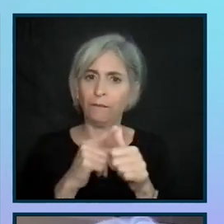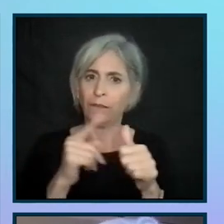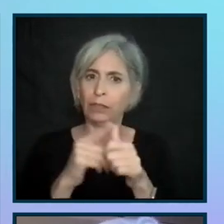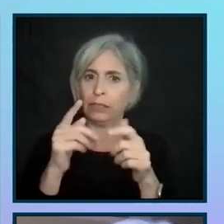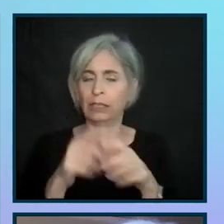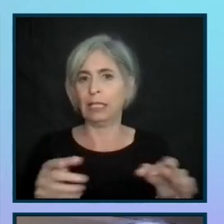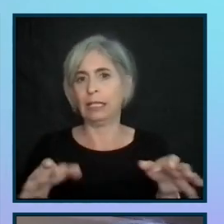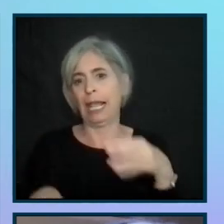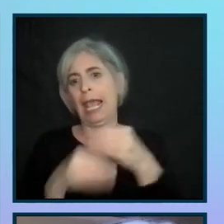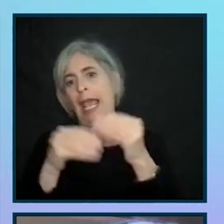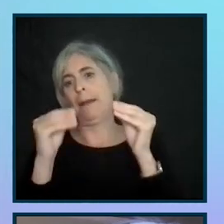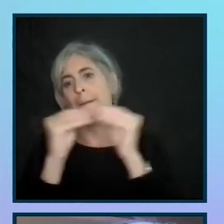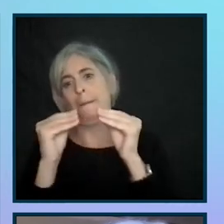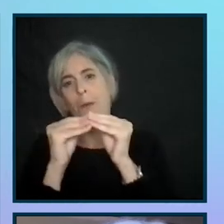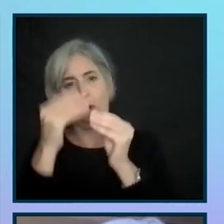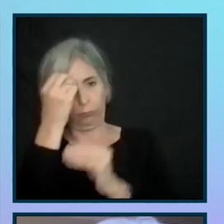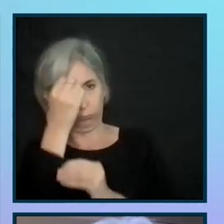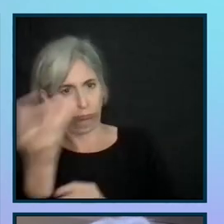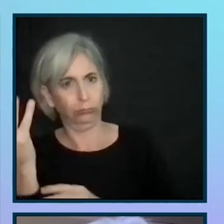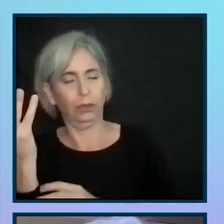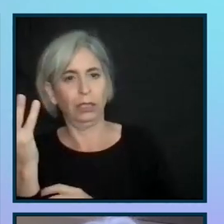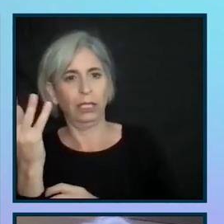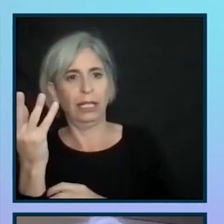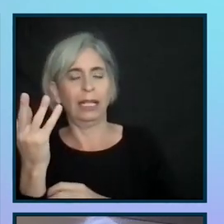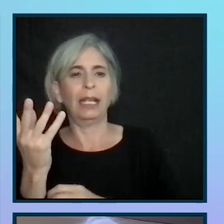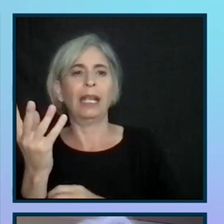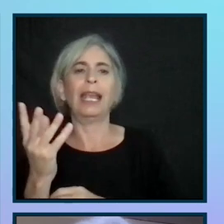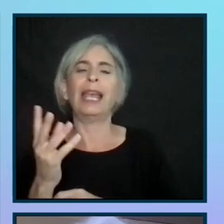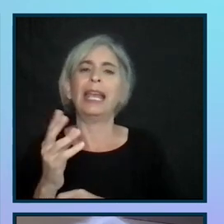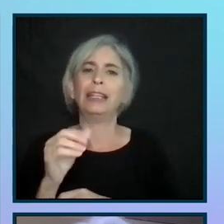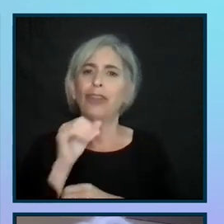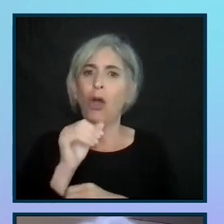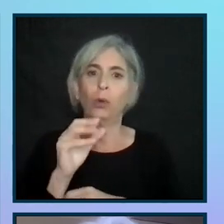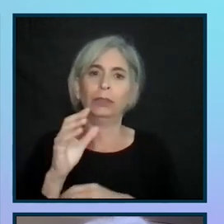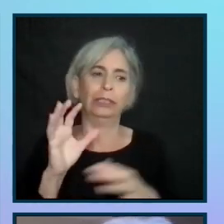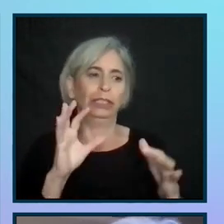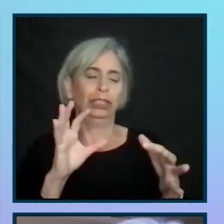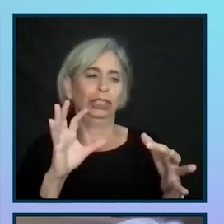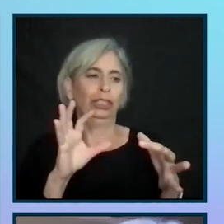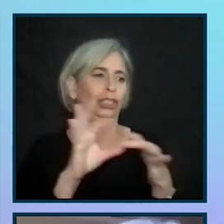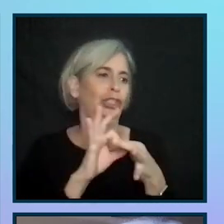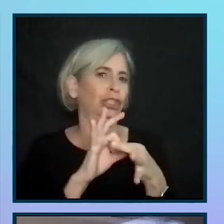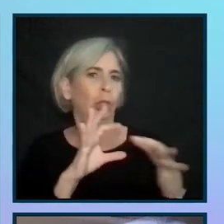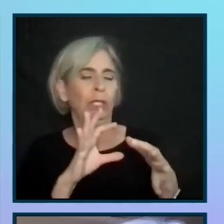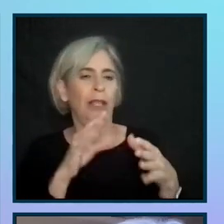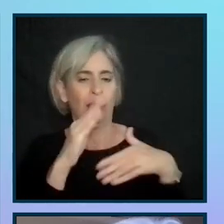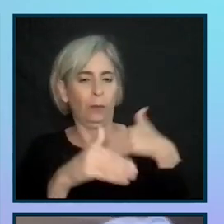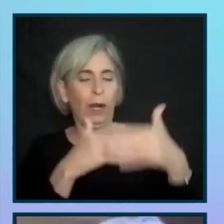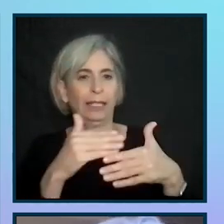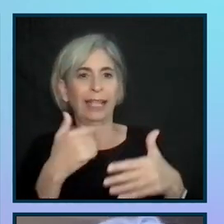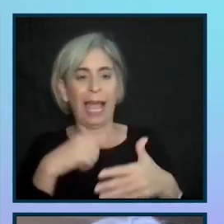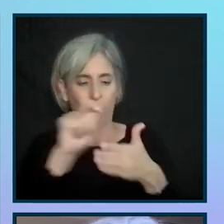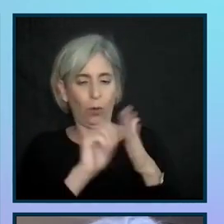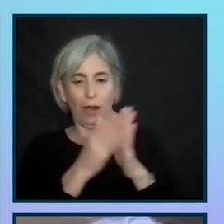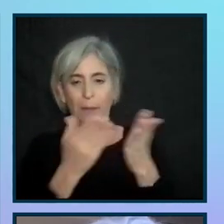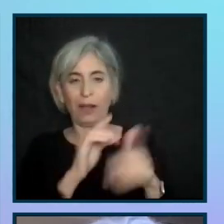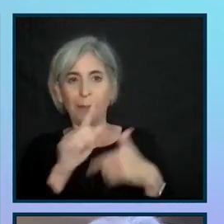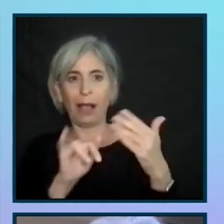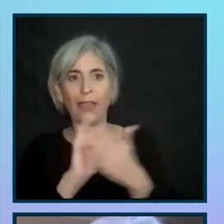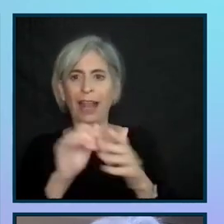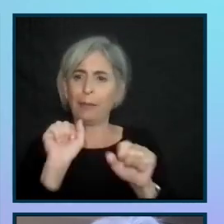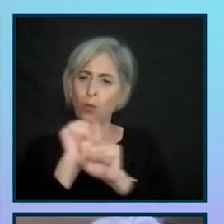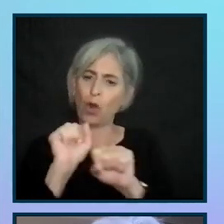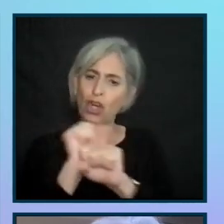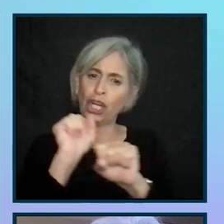and more so people disassociate, I don't know, not disassociate the process for me. I mean, I did write the book about it and I've been at it for